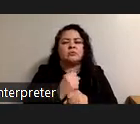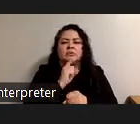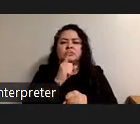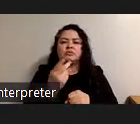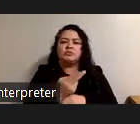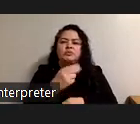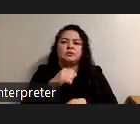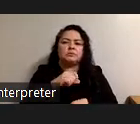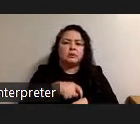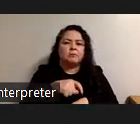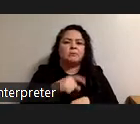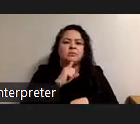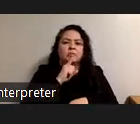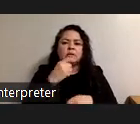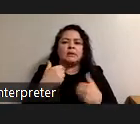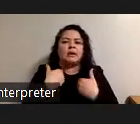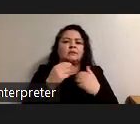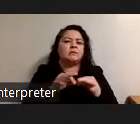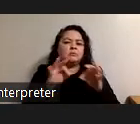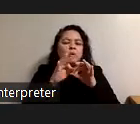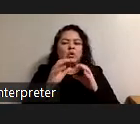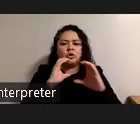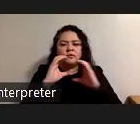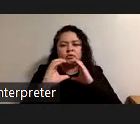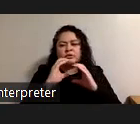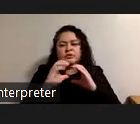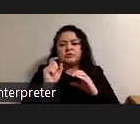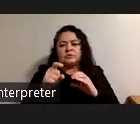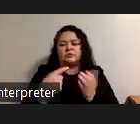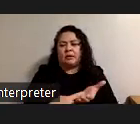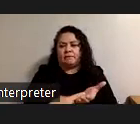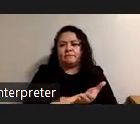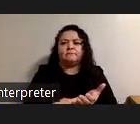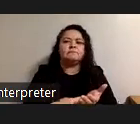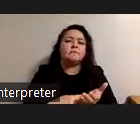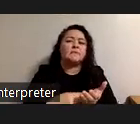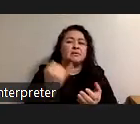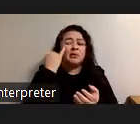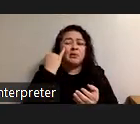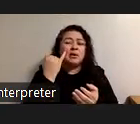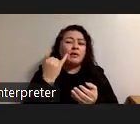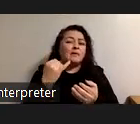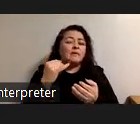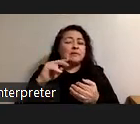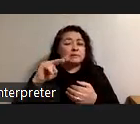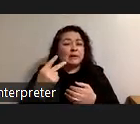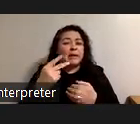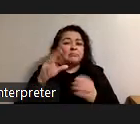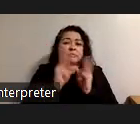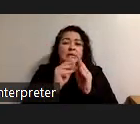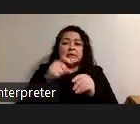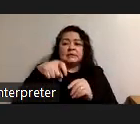time to really have the important conversations that need to be had so if it ends up taking a second meeting that's okay